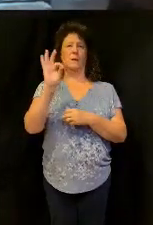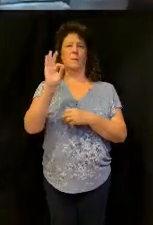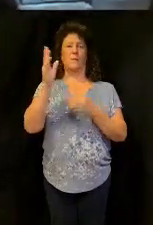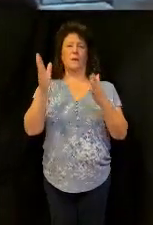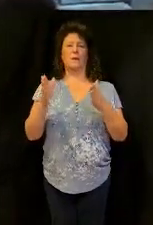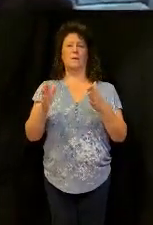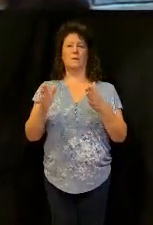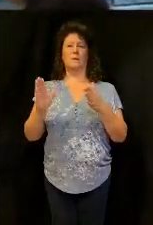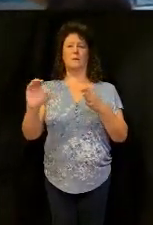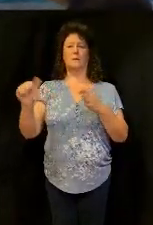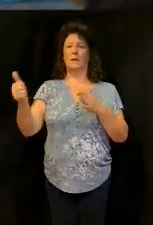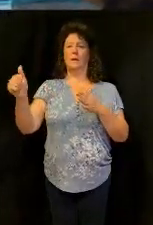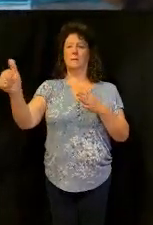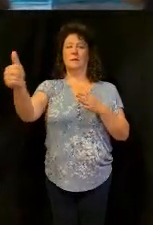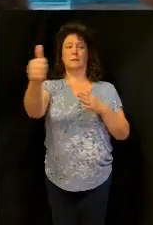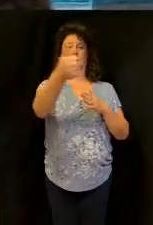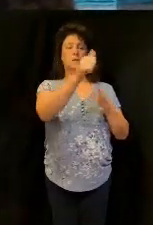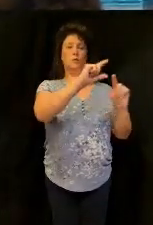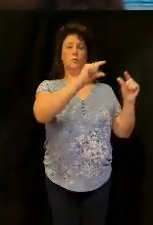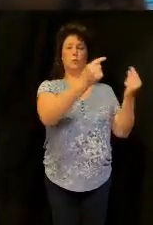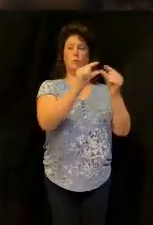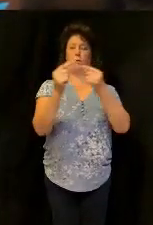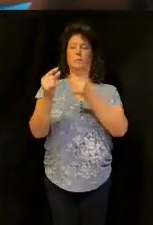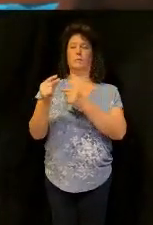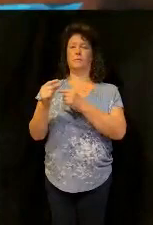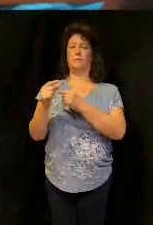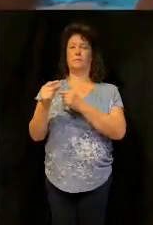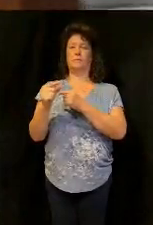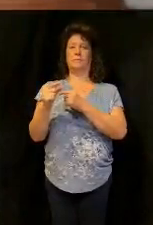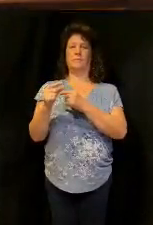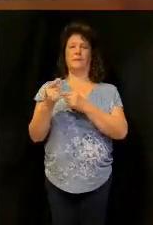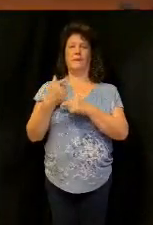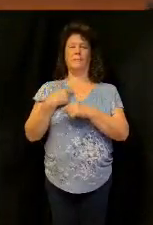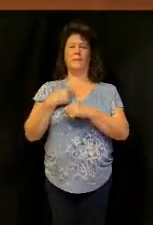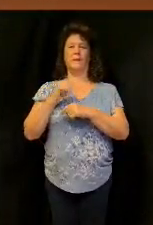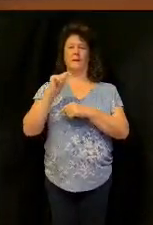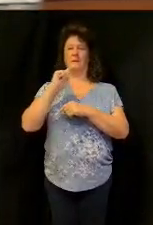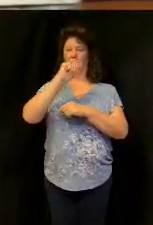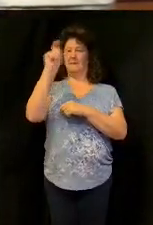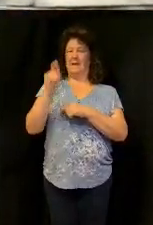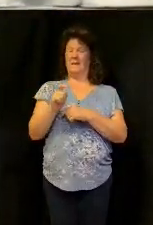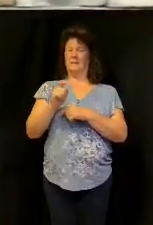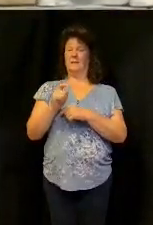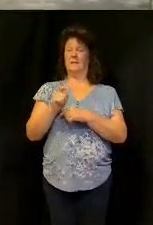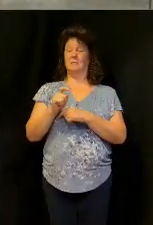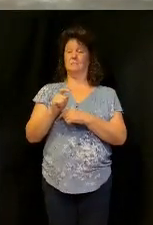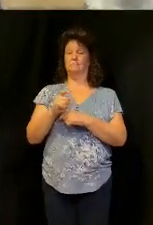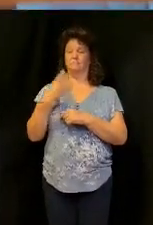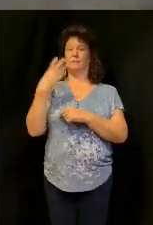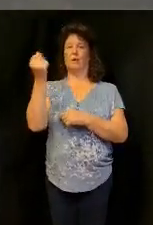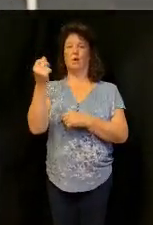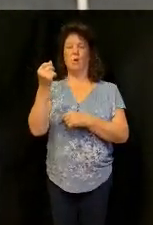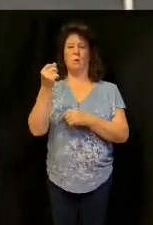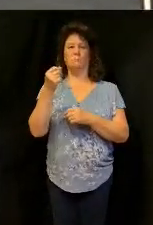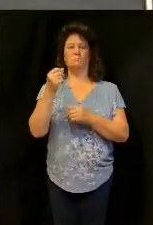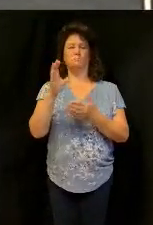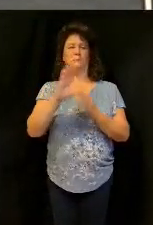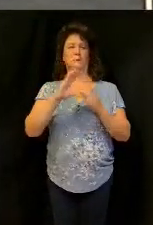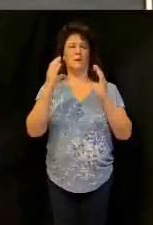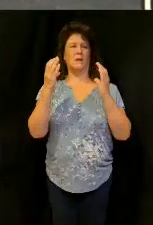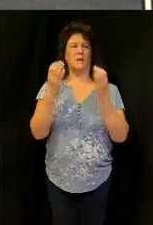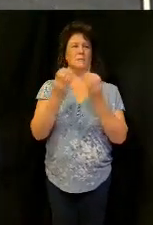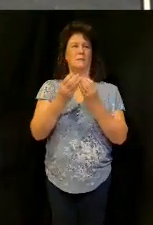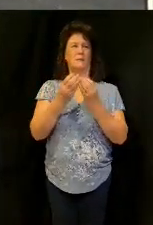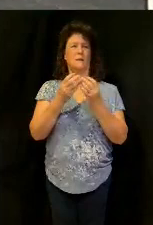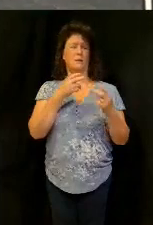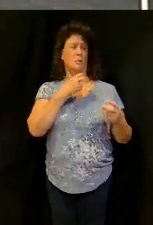people and it was an amazing time. And I went there and there was some things, they were talking about budgeting and this and I just said, well, you know, I've never had, we've never had